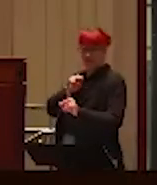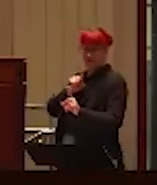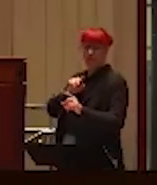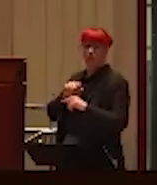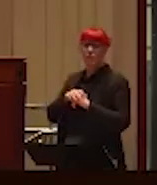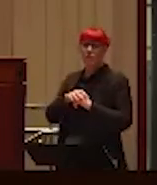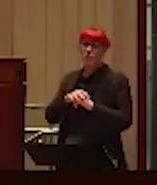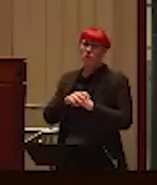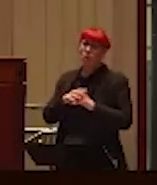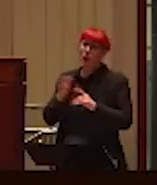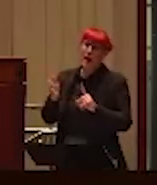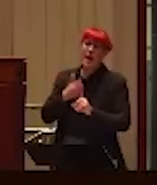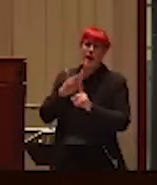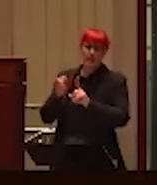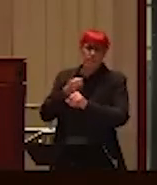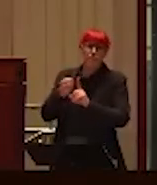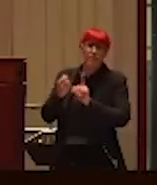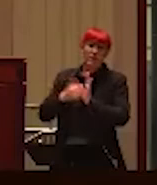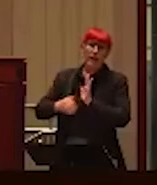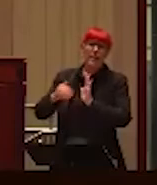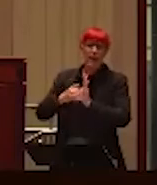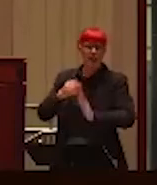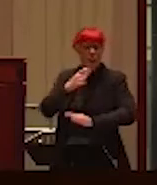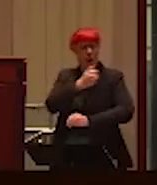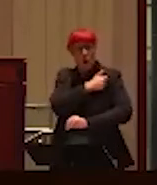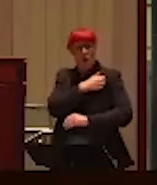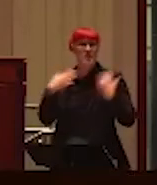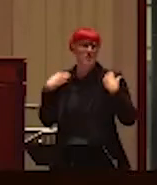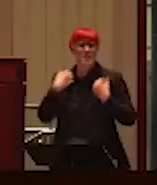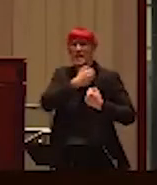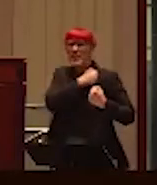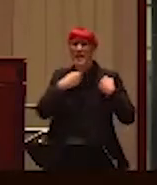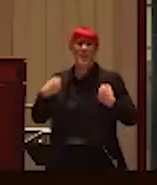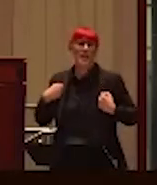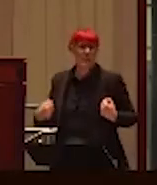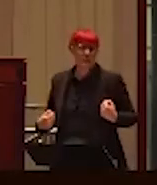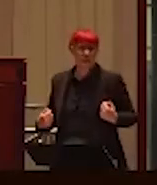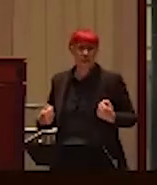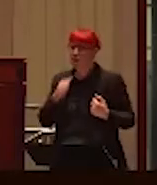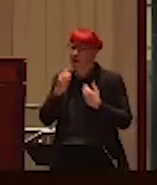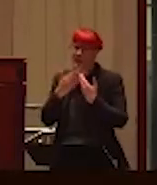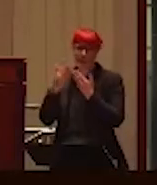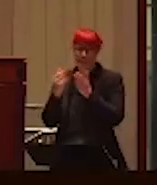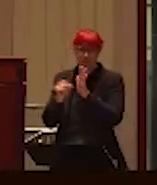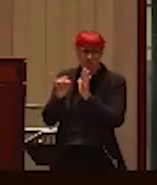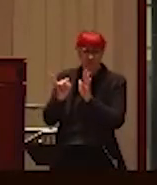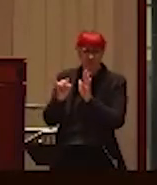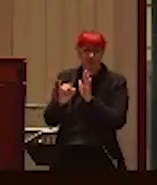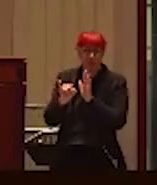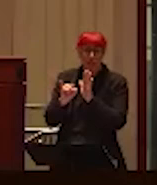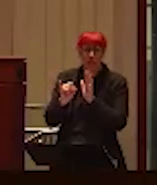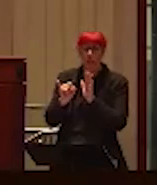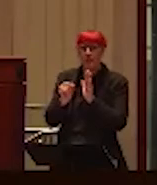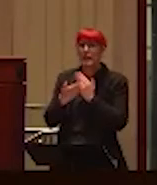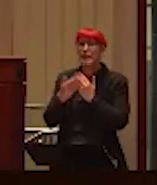continued the hitting and different, she'd hit me in the, the arm and the shoulder again, nowhere where it could, uh, be visible, uh, visible or